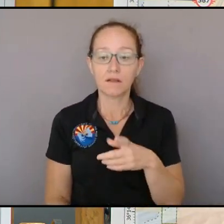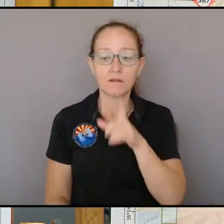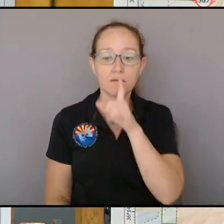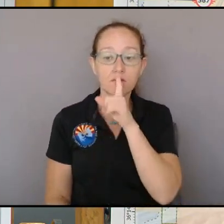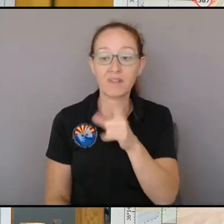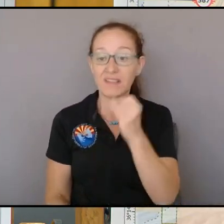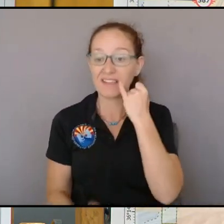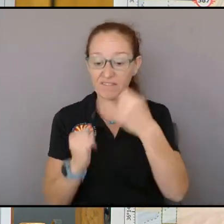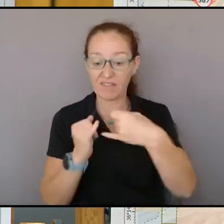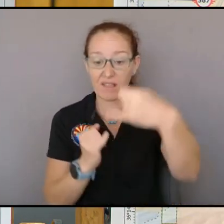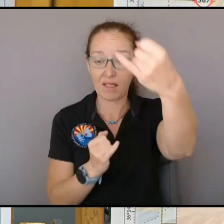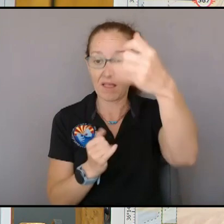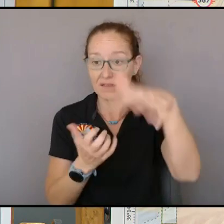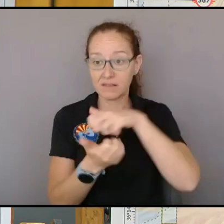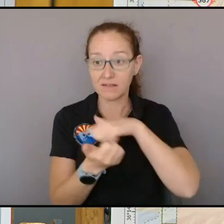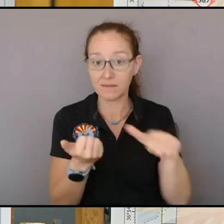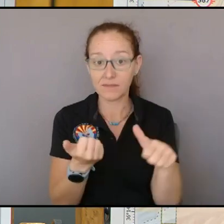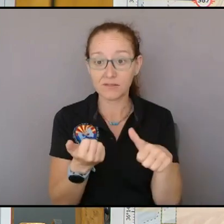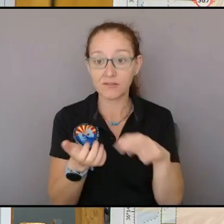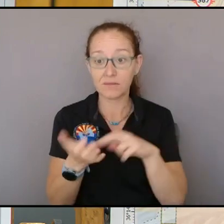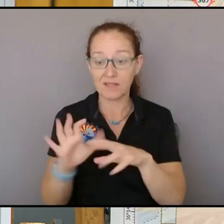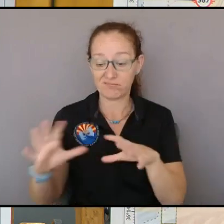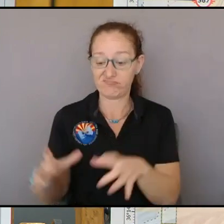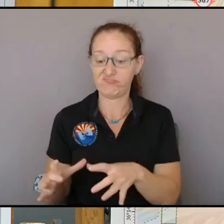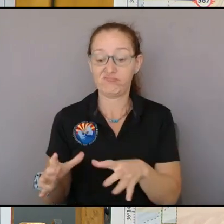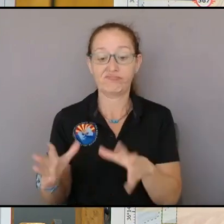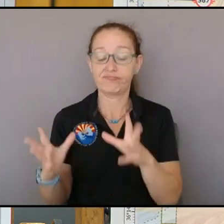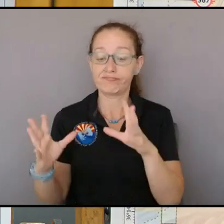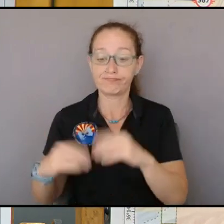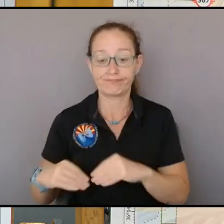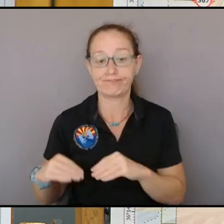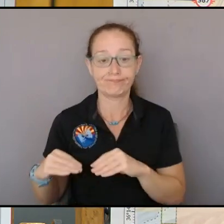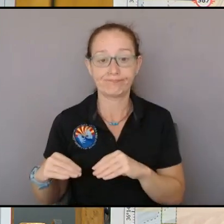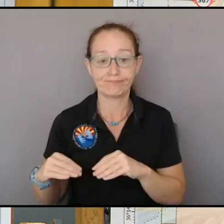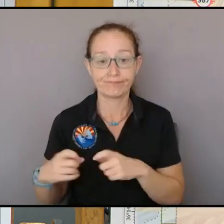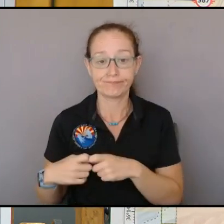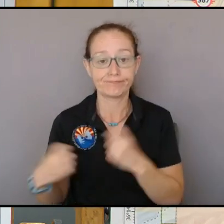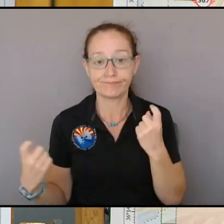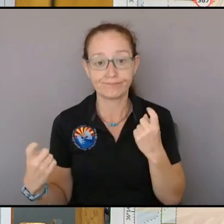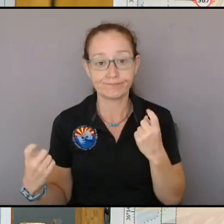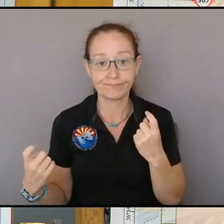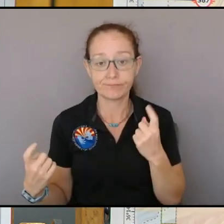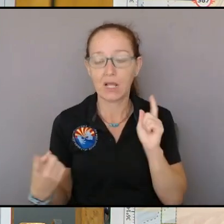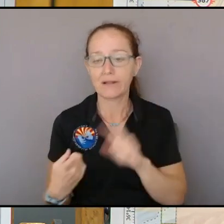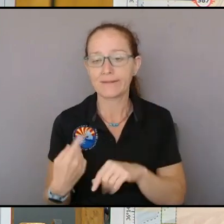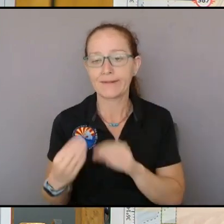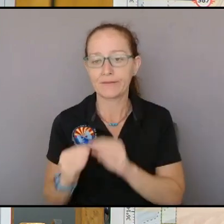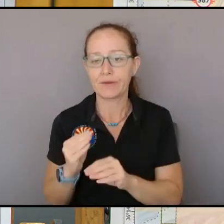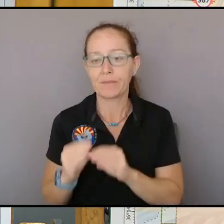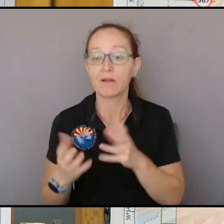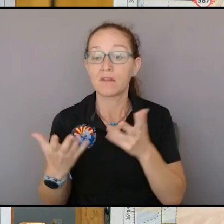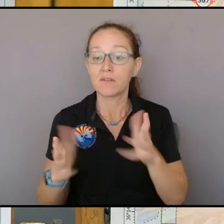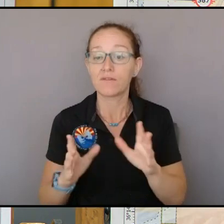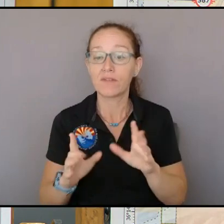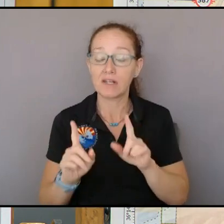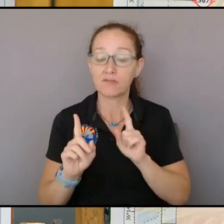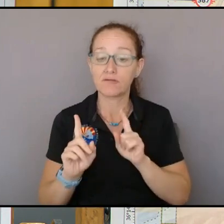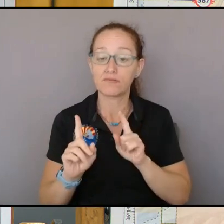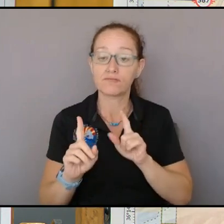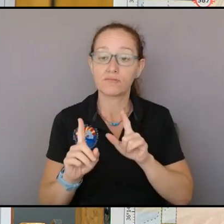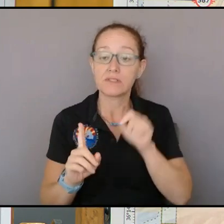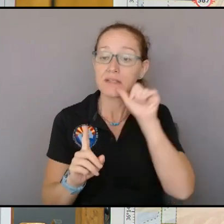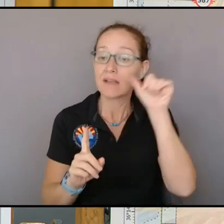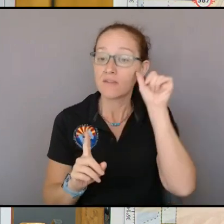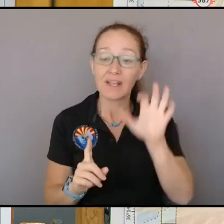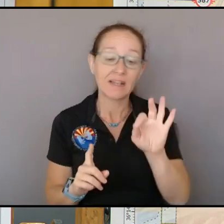then that entire area is without power until it can be repaired so they went through and cleaned out around nine miles of poles yesterday the